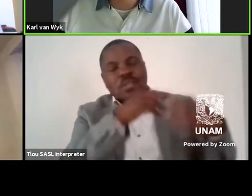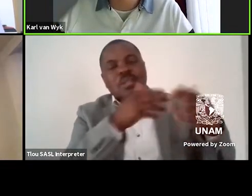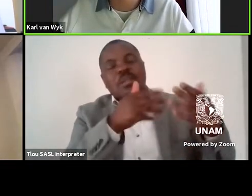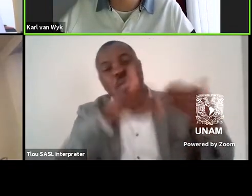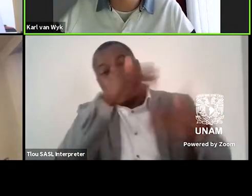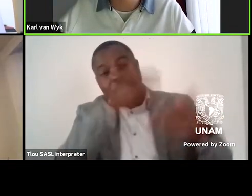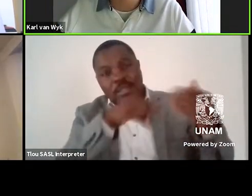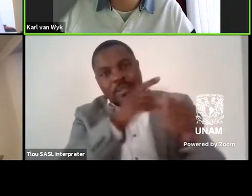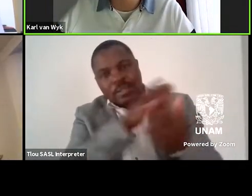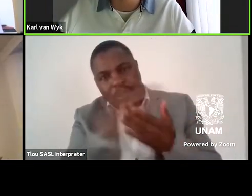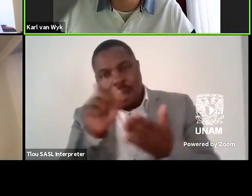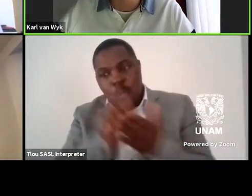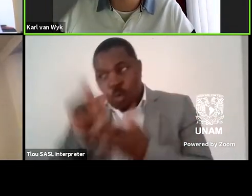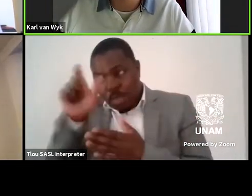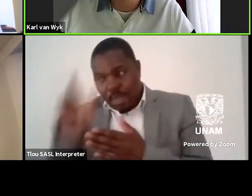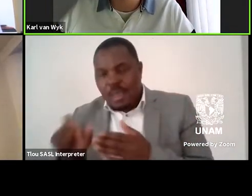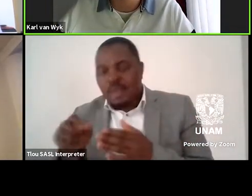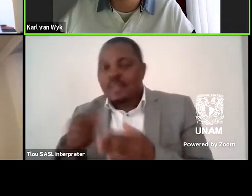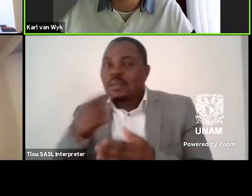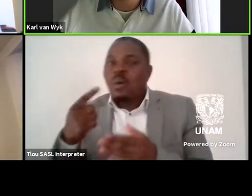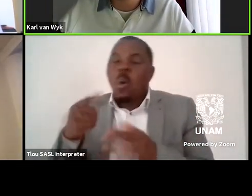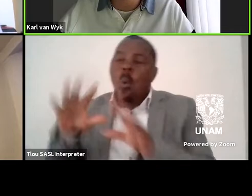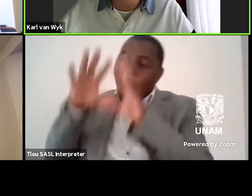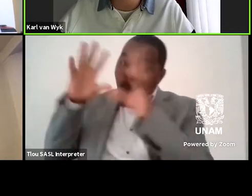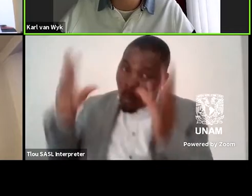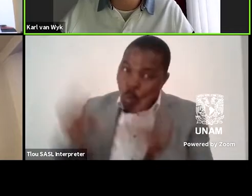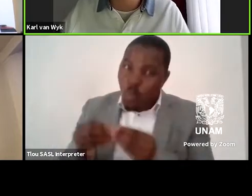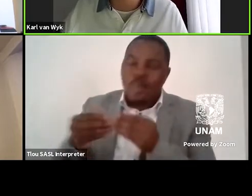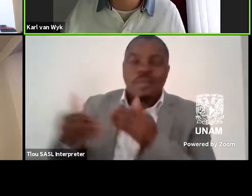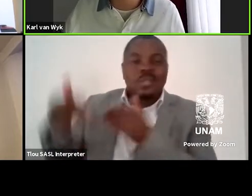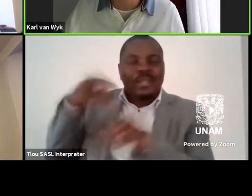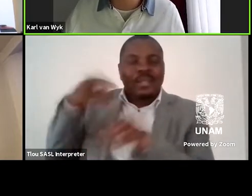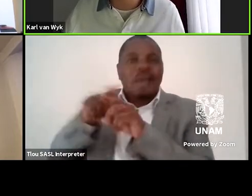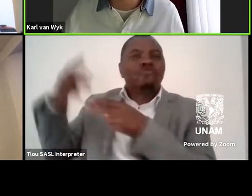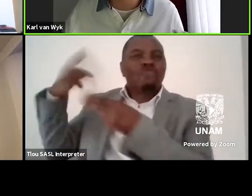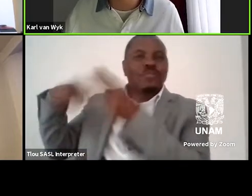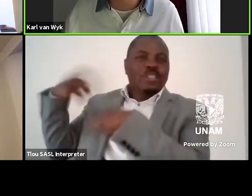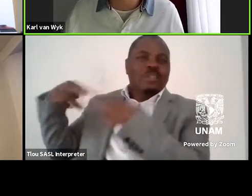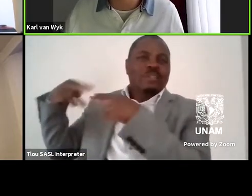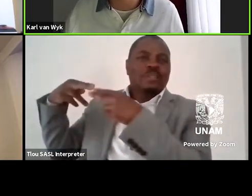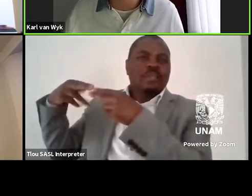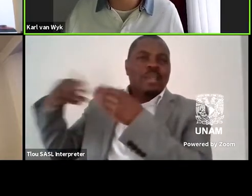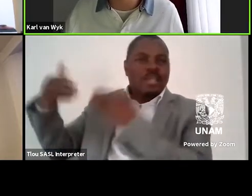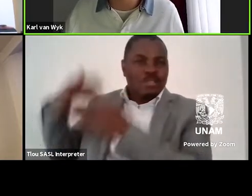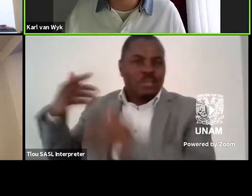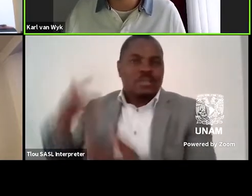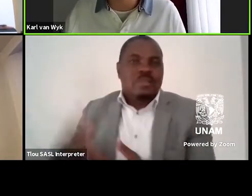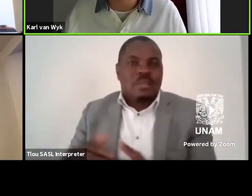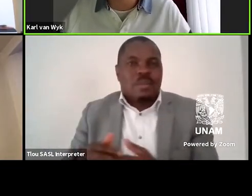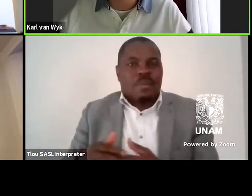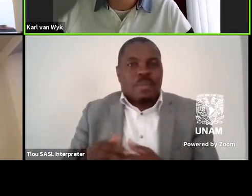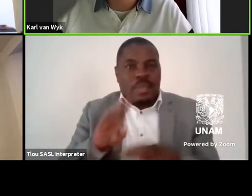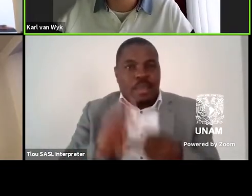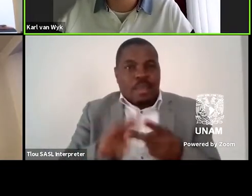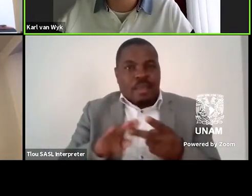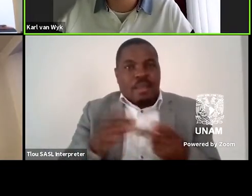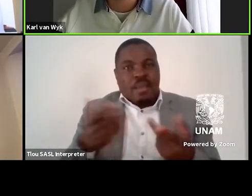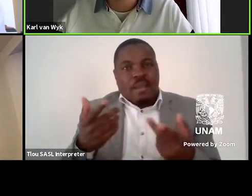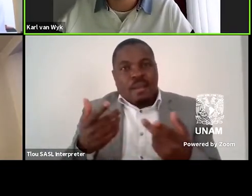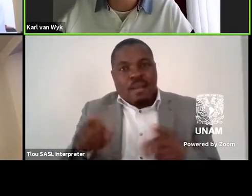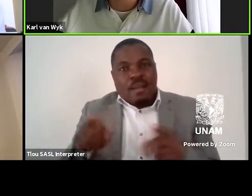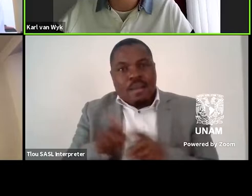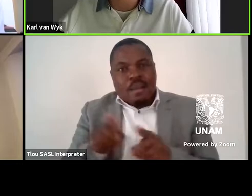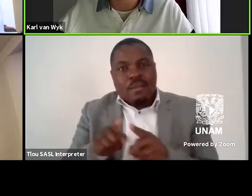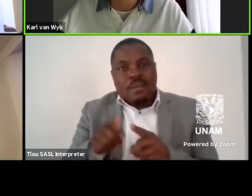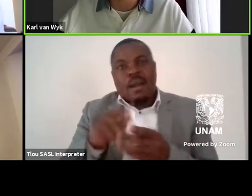some authors that all history really is revisionist history. And this is a trend I identify, again, as I repeat throughout the paper, that is